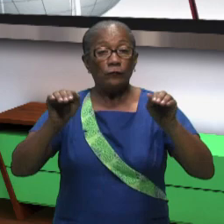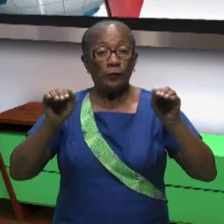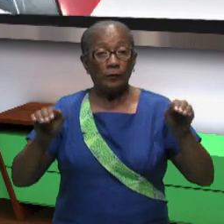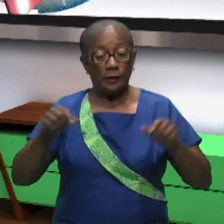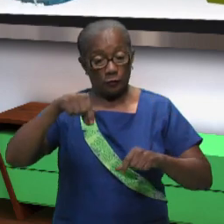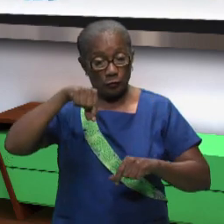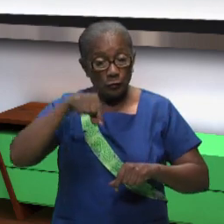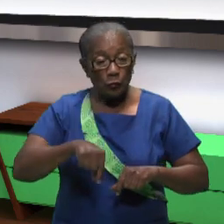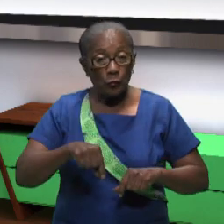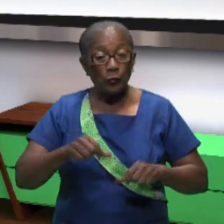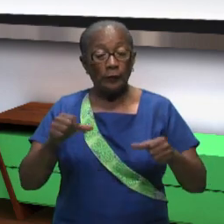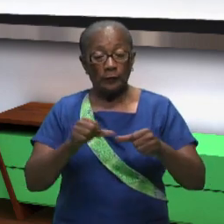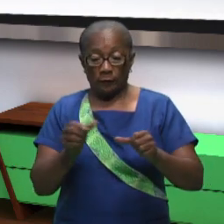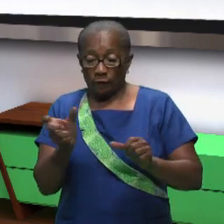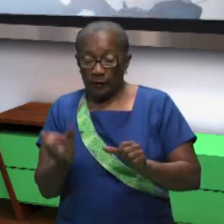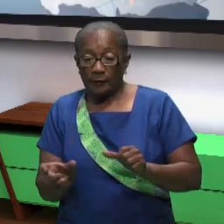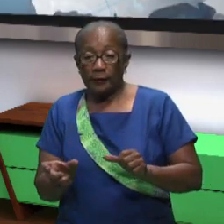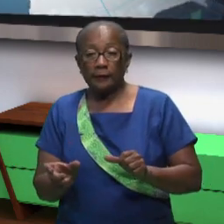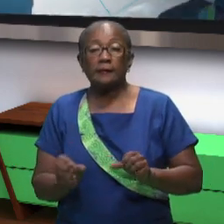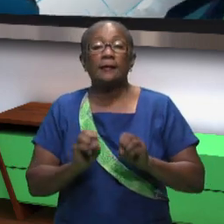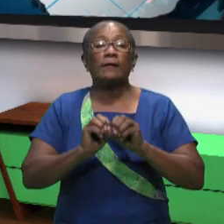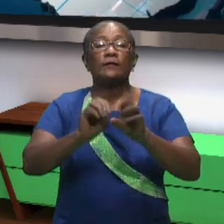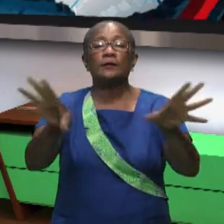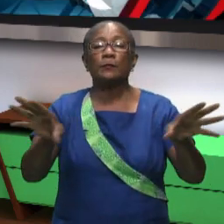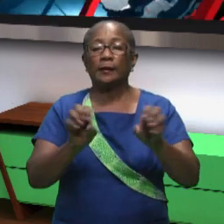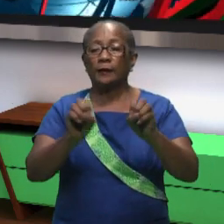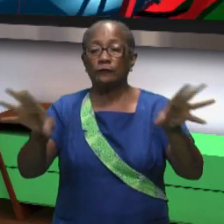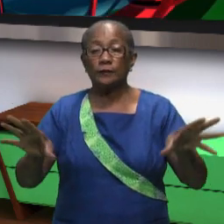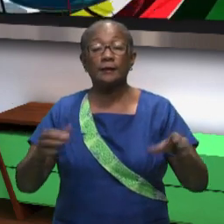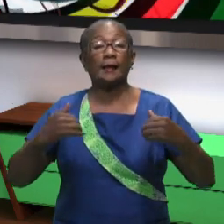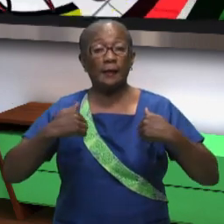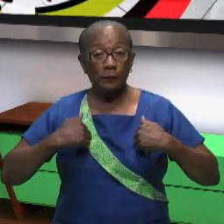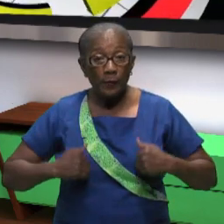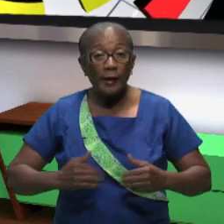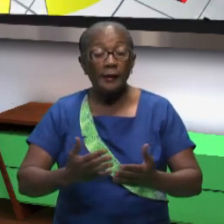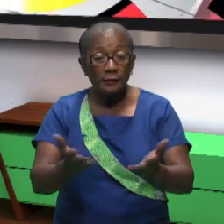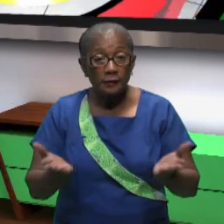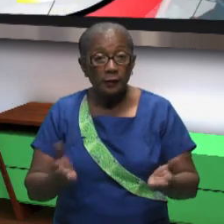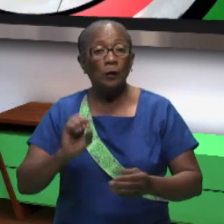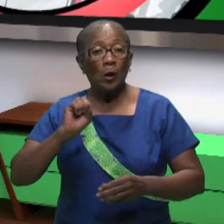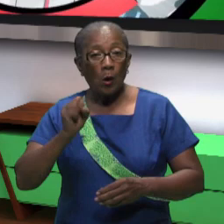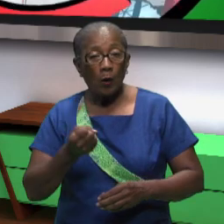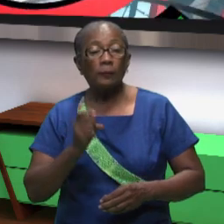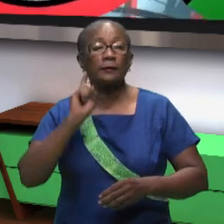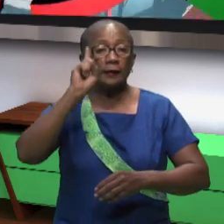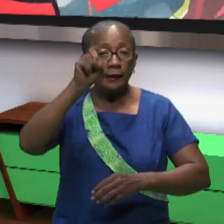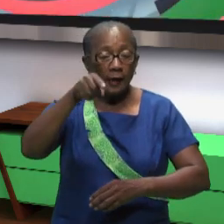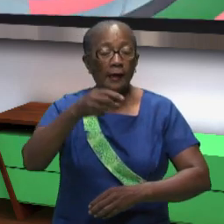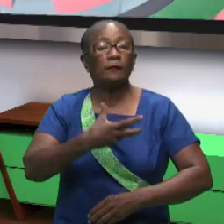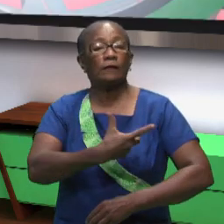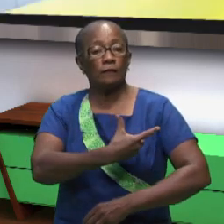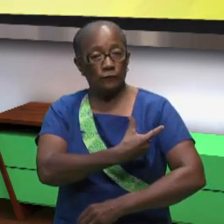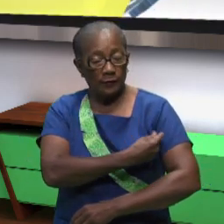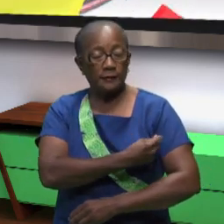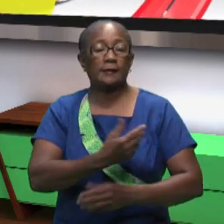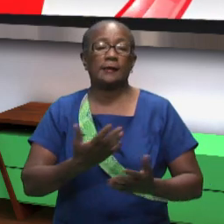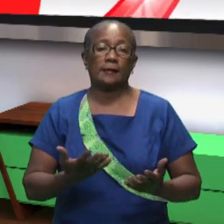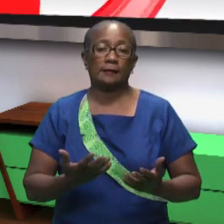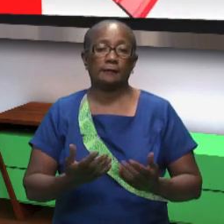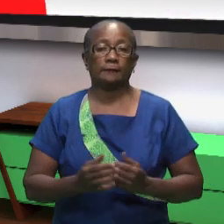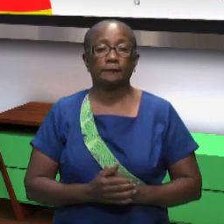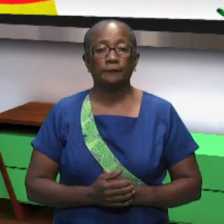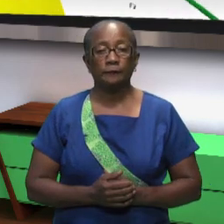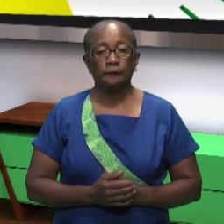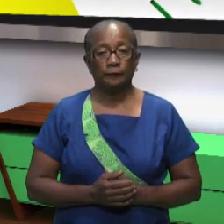the information will now be spread out to the community through the structures of the traditional authority with the aim to